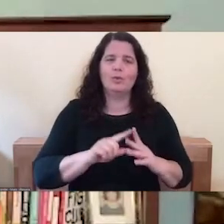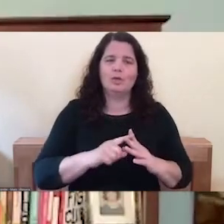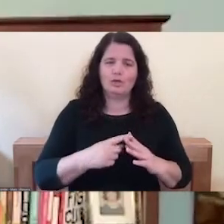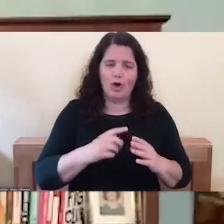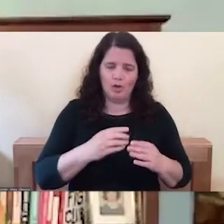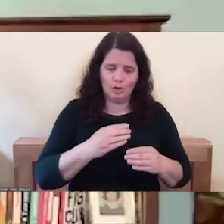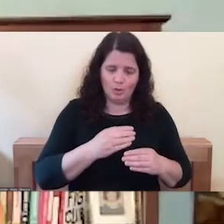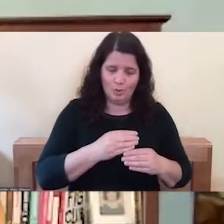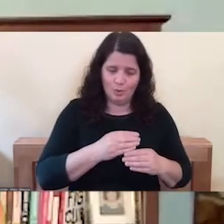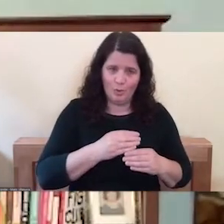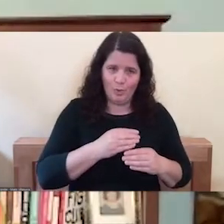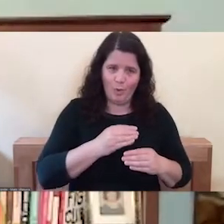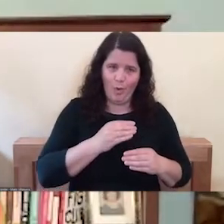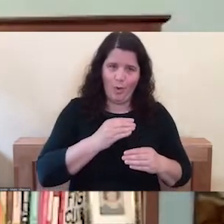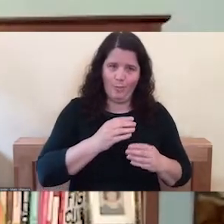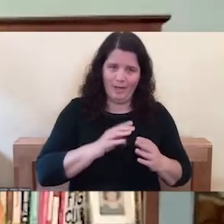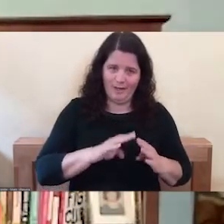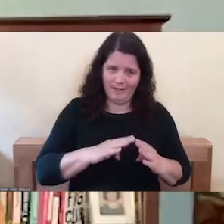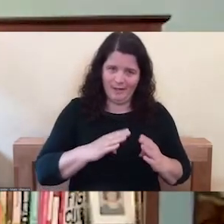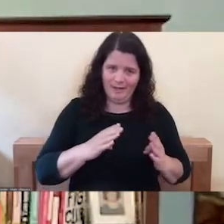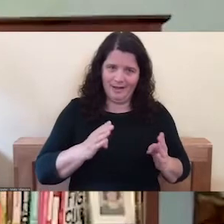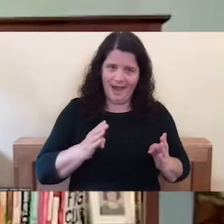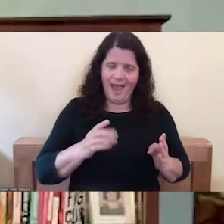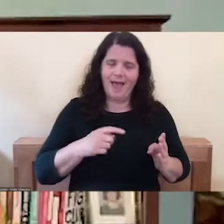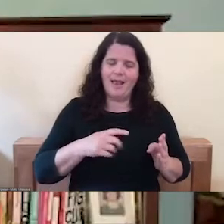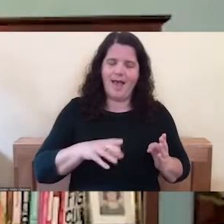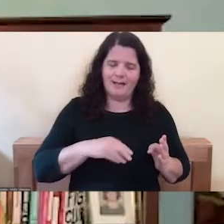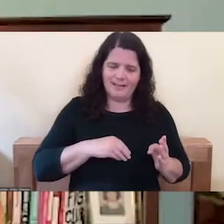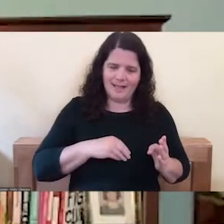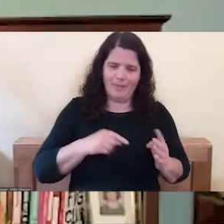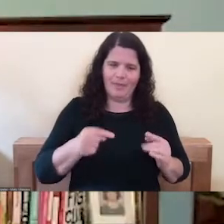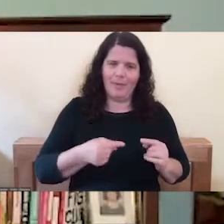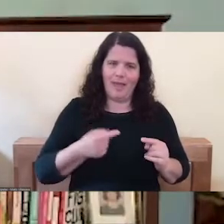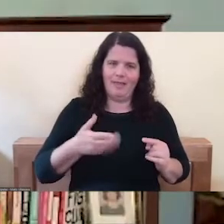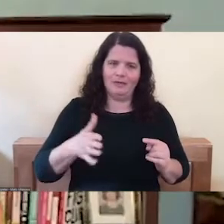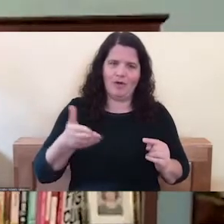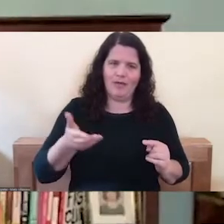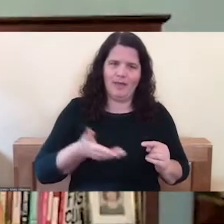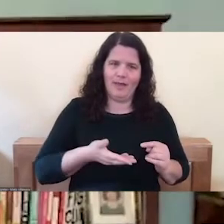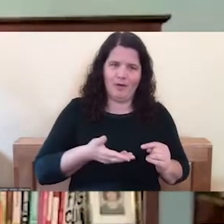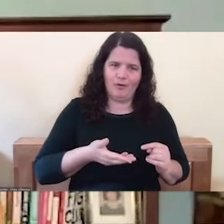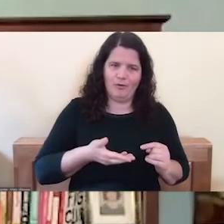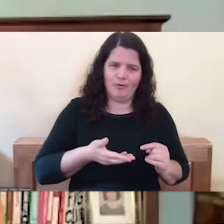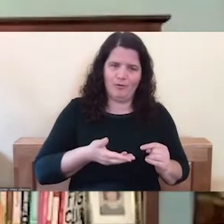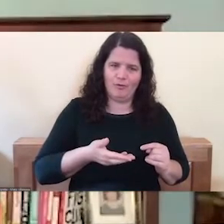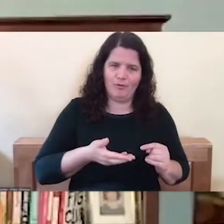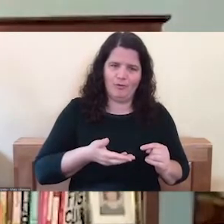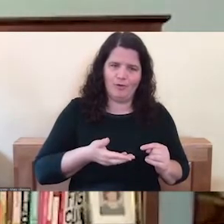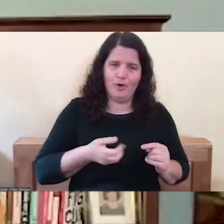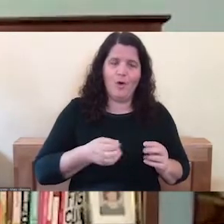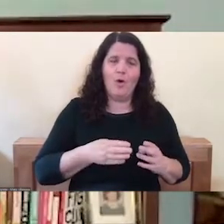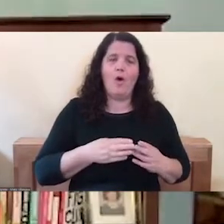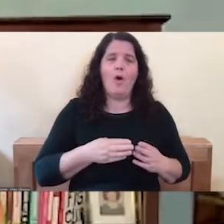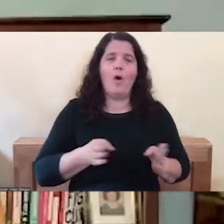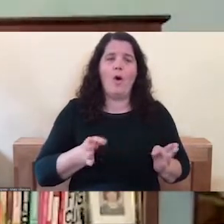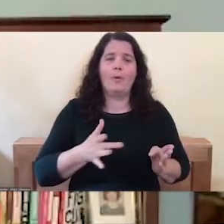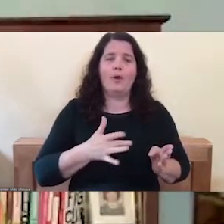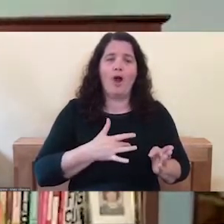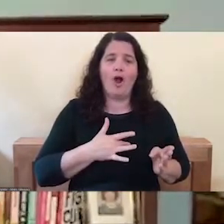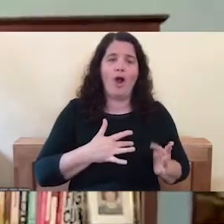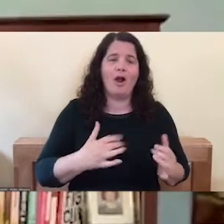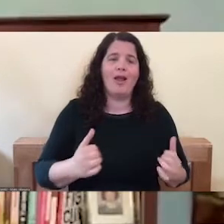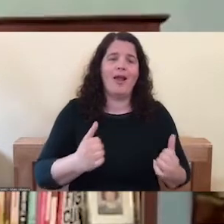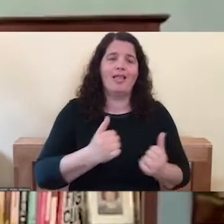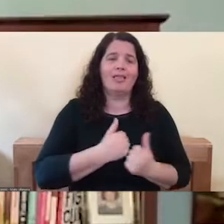right, that's, that's already there. And sometimes what happens is we open our hearts and the love rushes in and the old pain